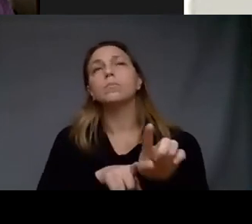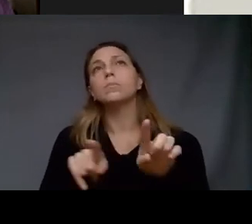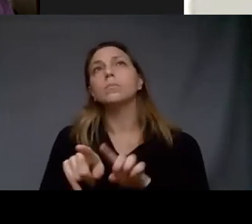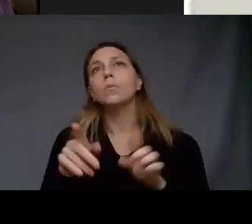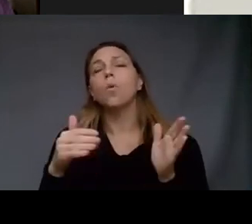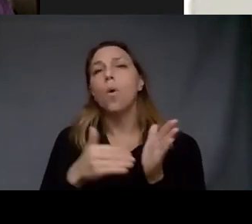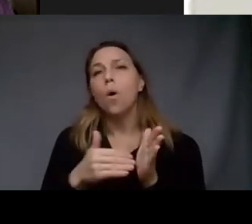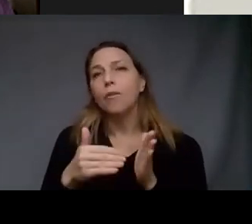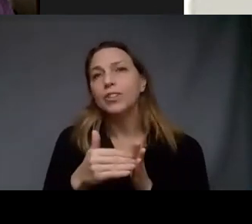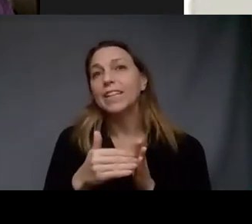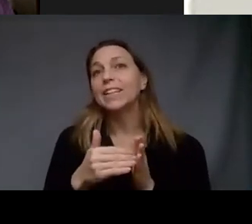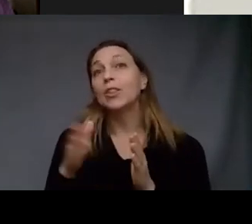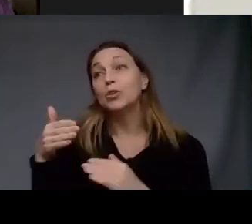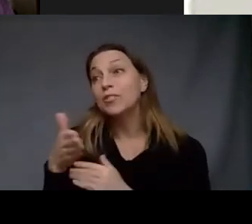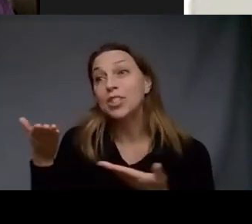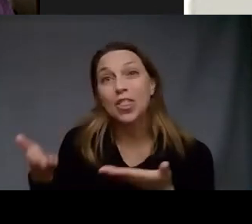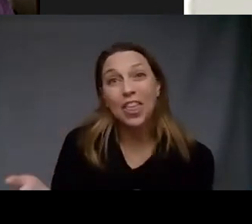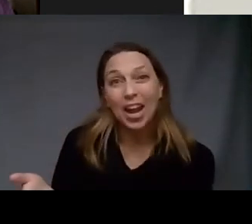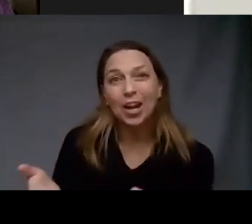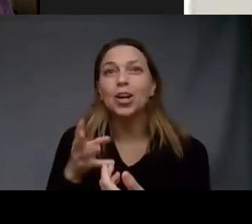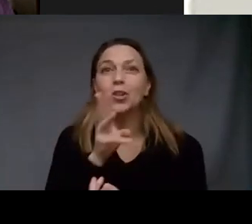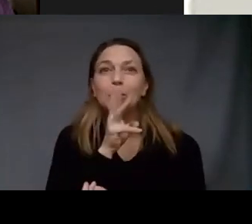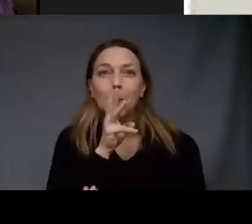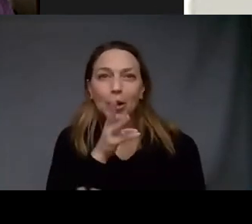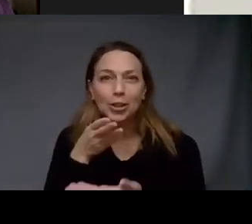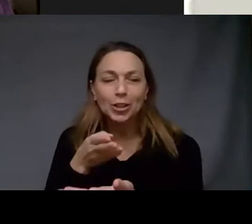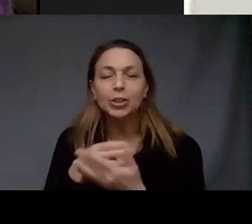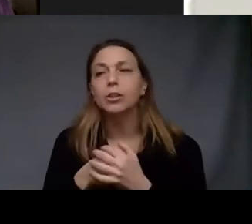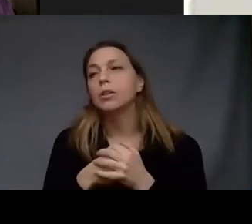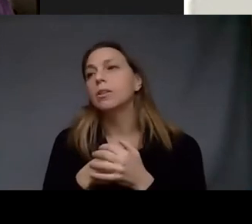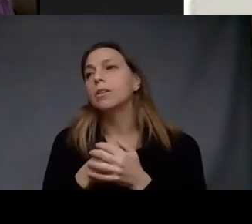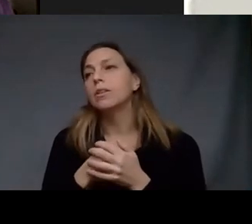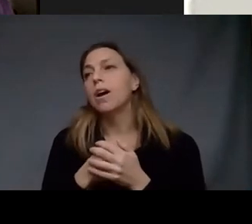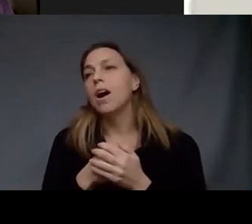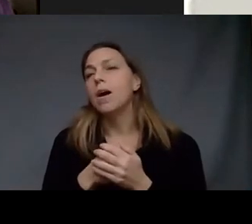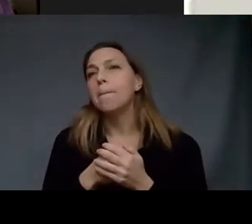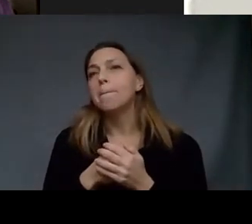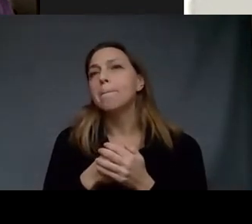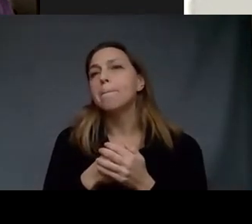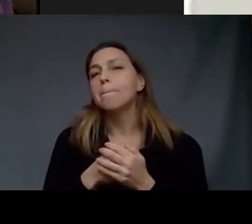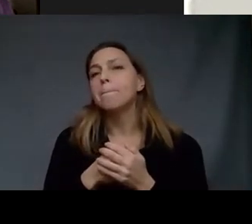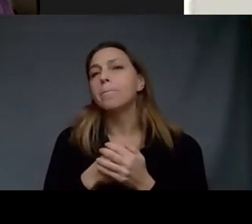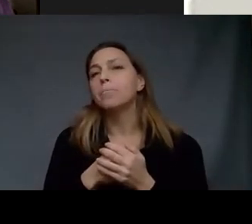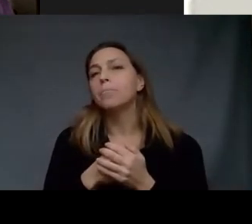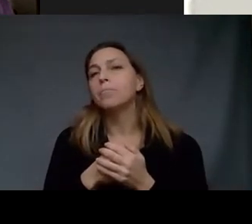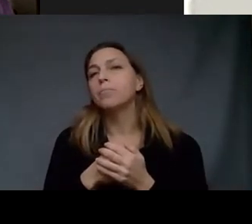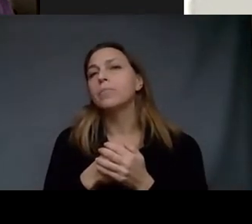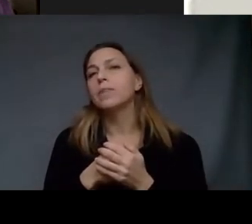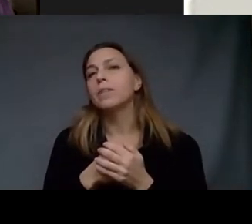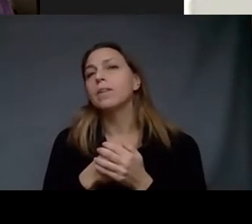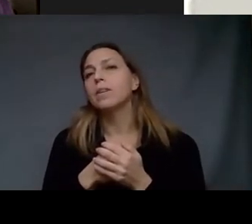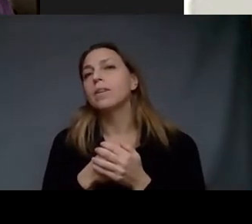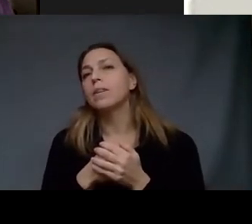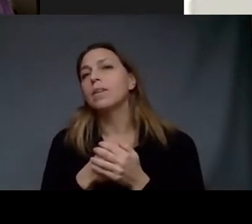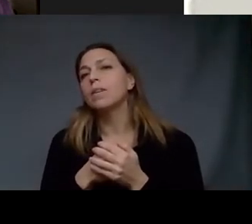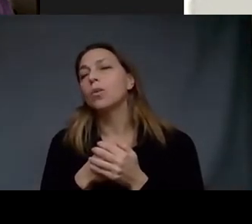with the water there's fish in the water and that I guess I always think of myself and all